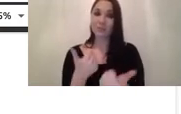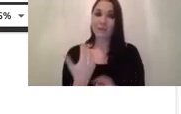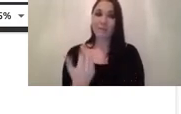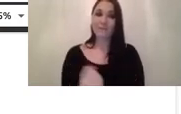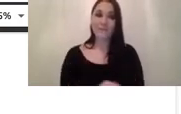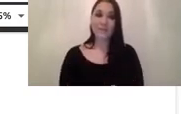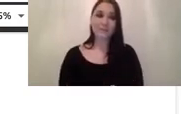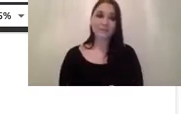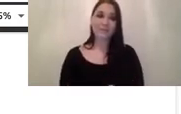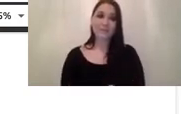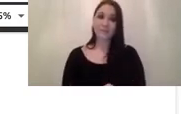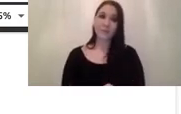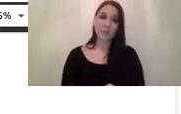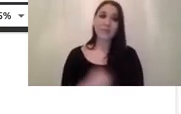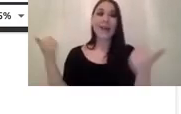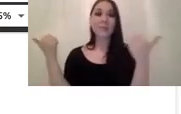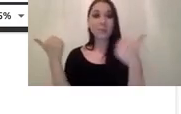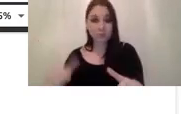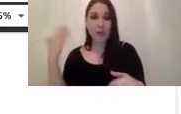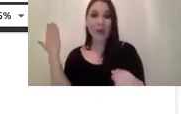last but not least um